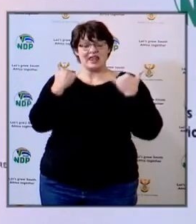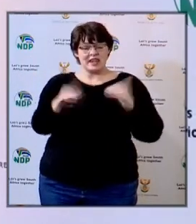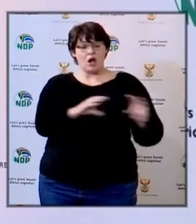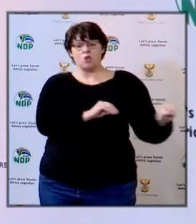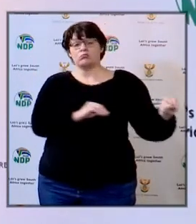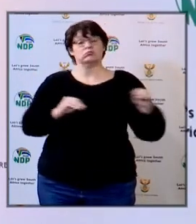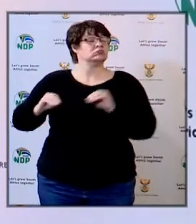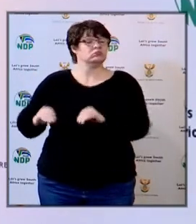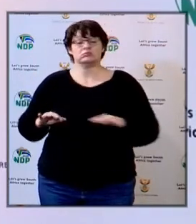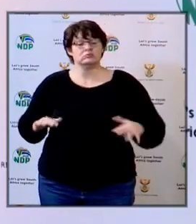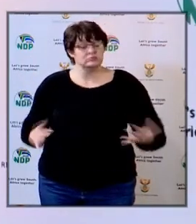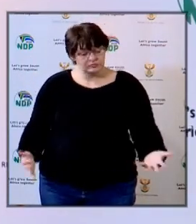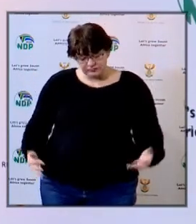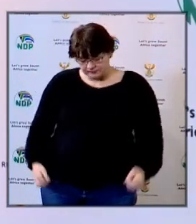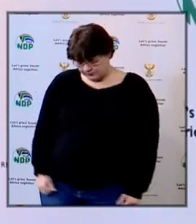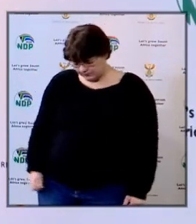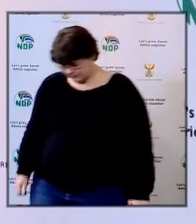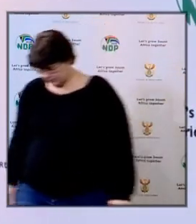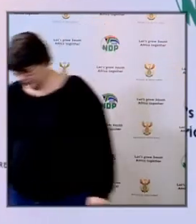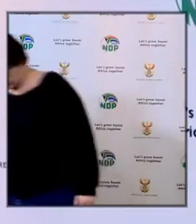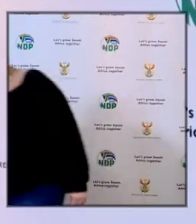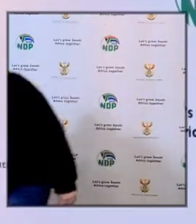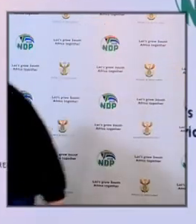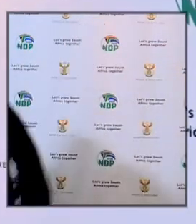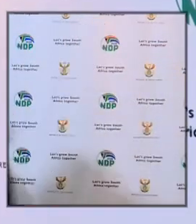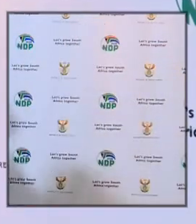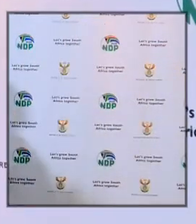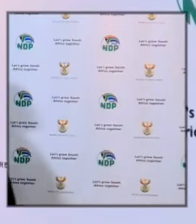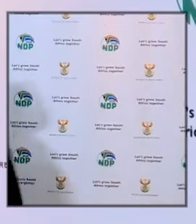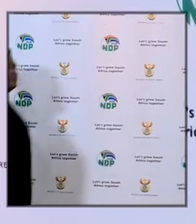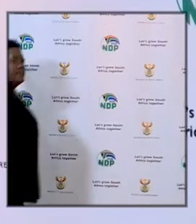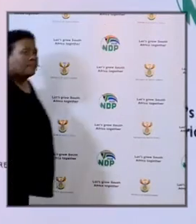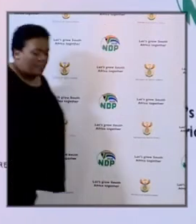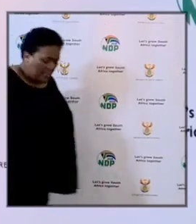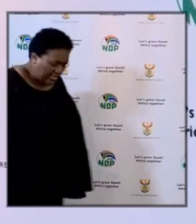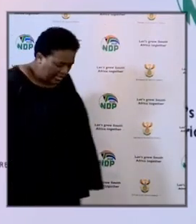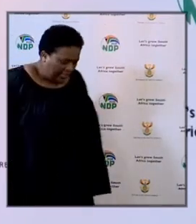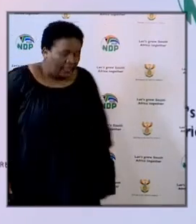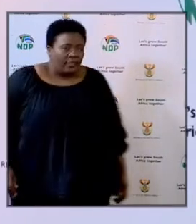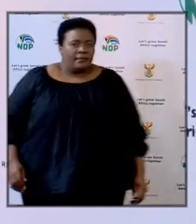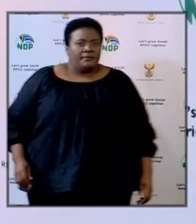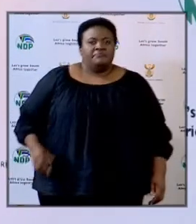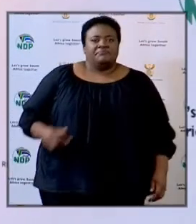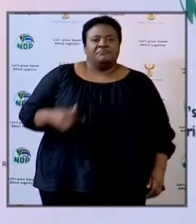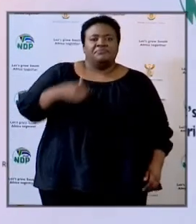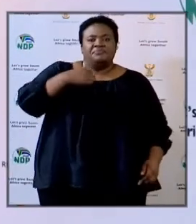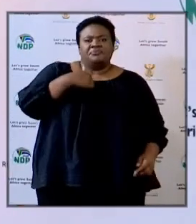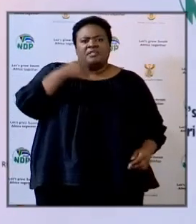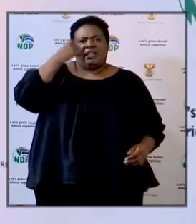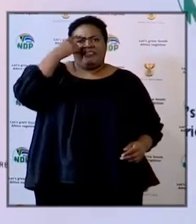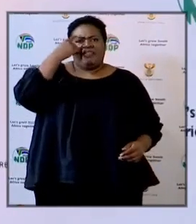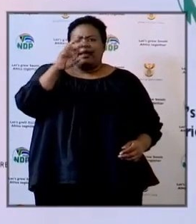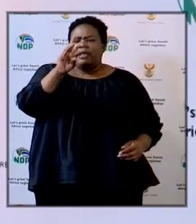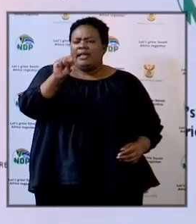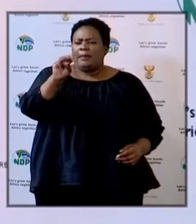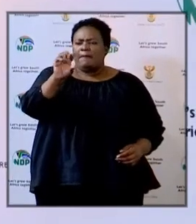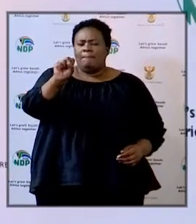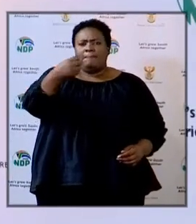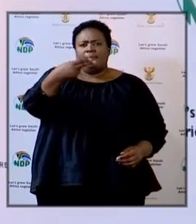We will now move to I think it's Mr. Mshengu in KwaZulu-Natal.